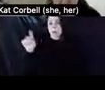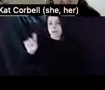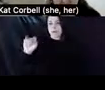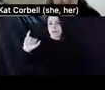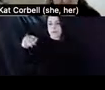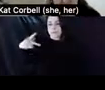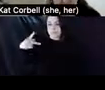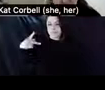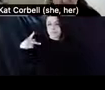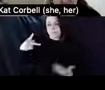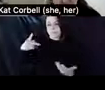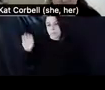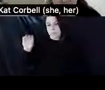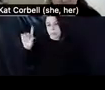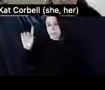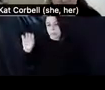Um,